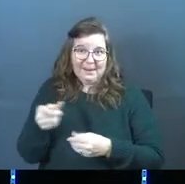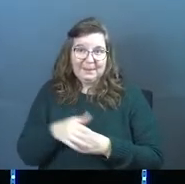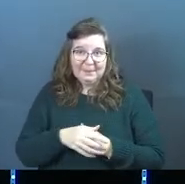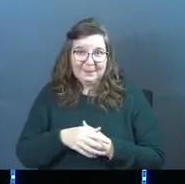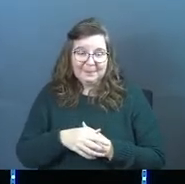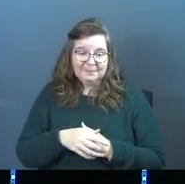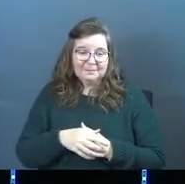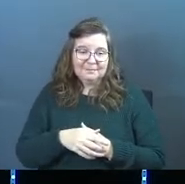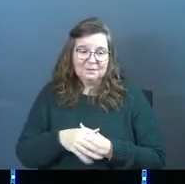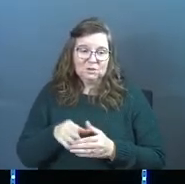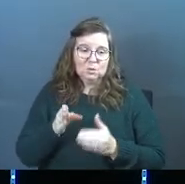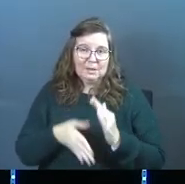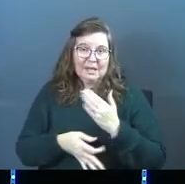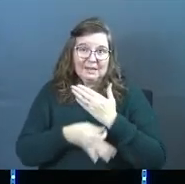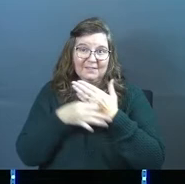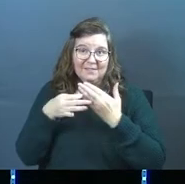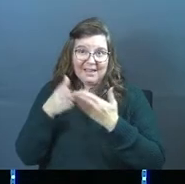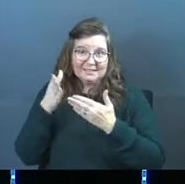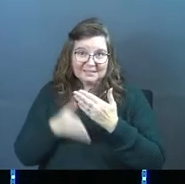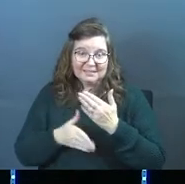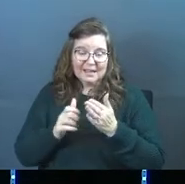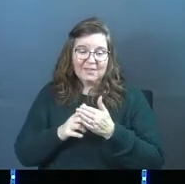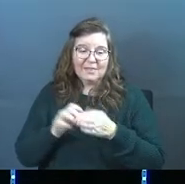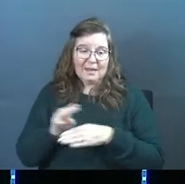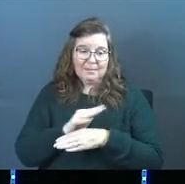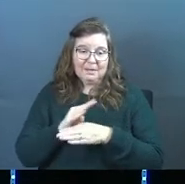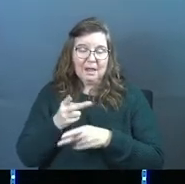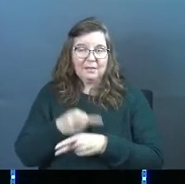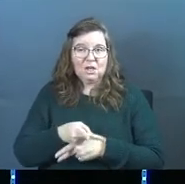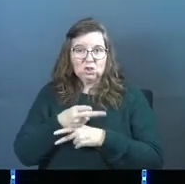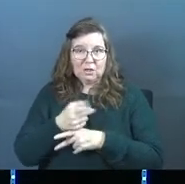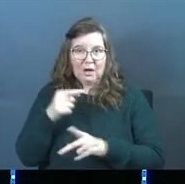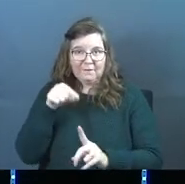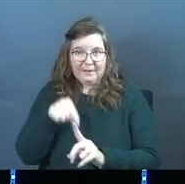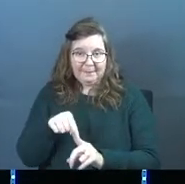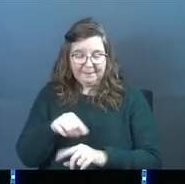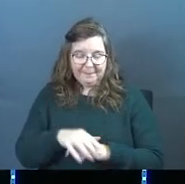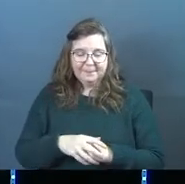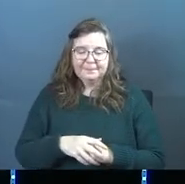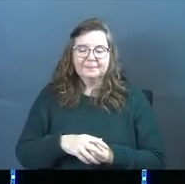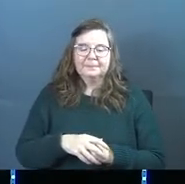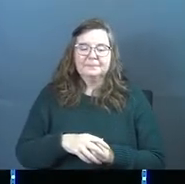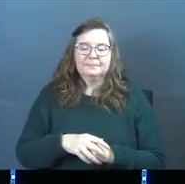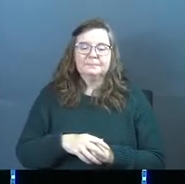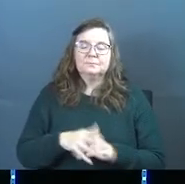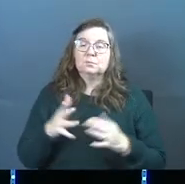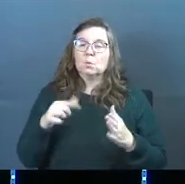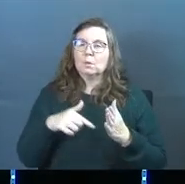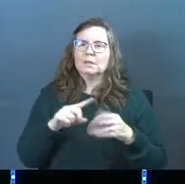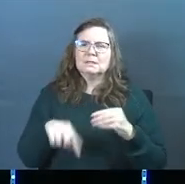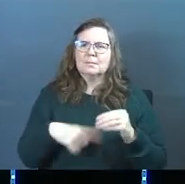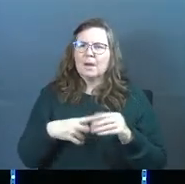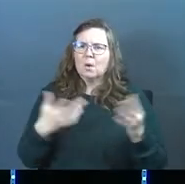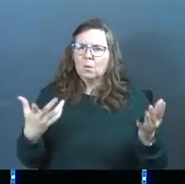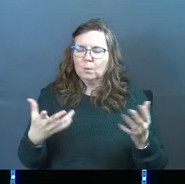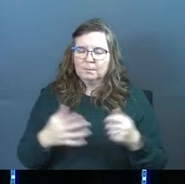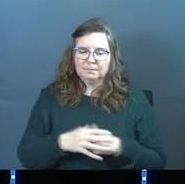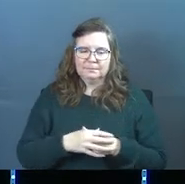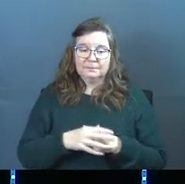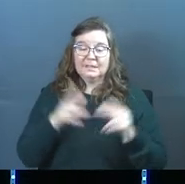way. So it was the end of his fast. And that minister, they took care of him. So what's this one all about? Now,